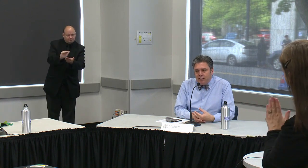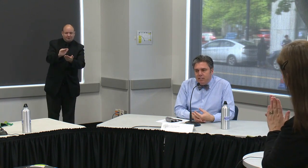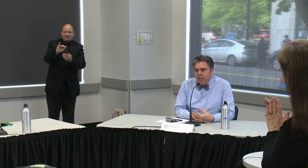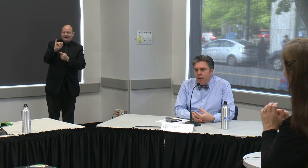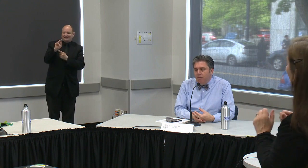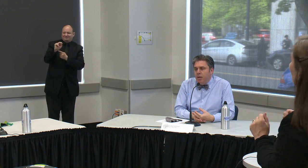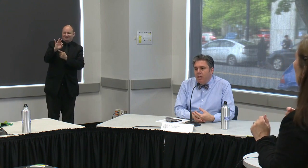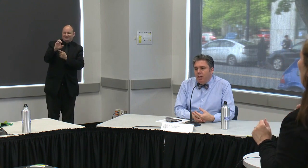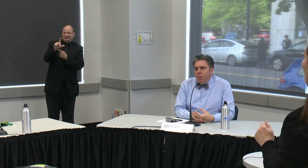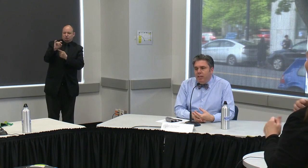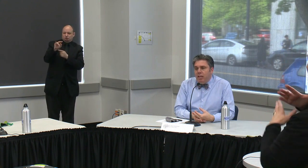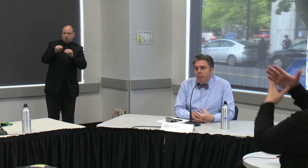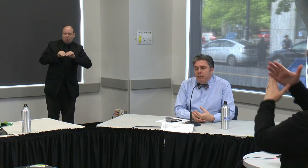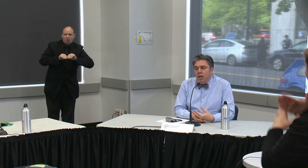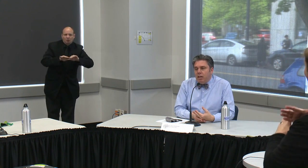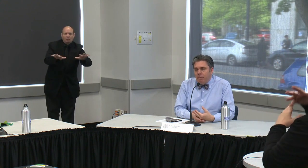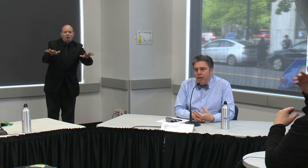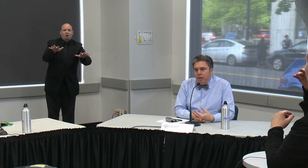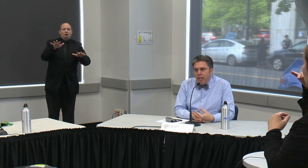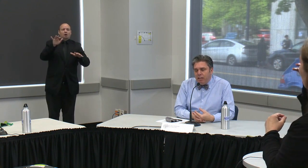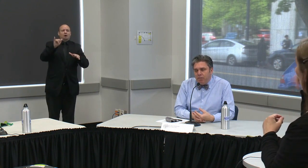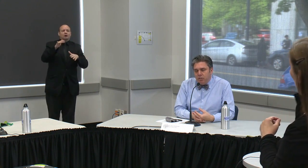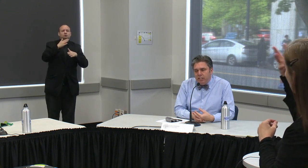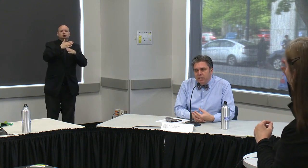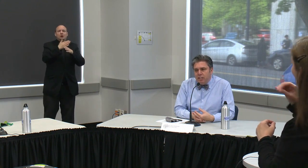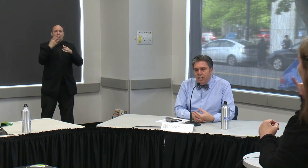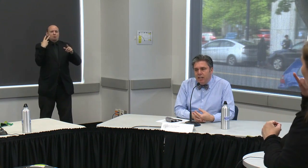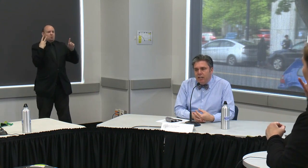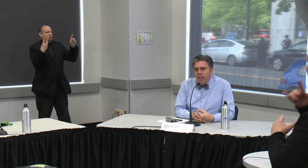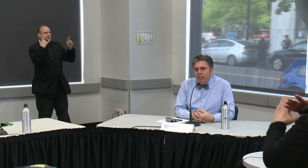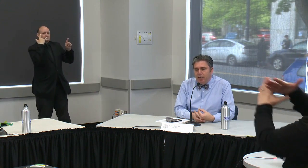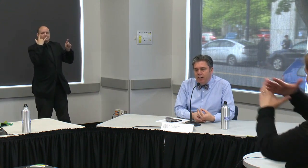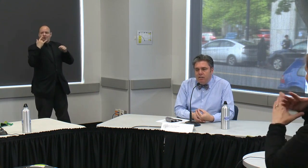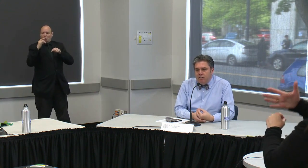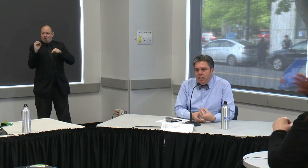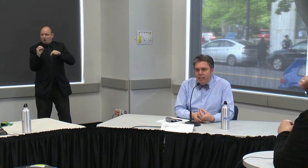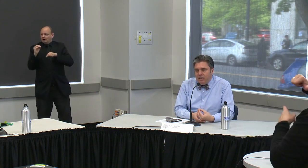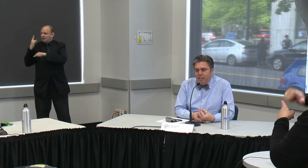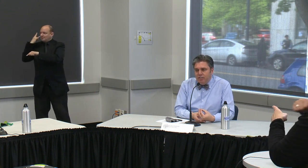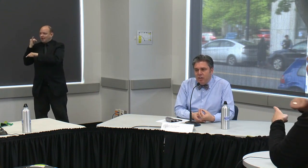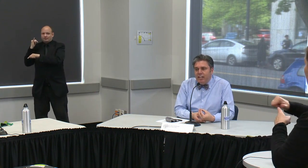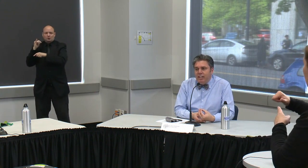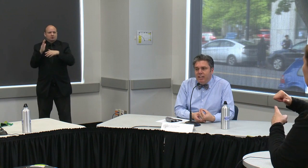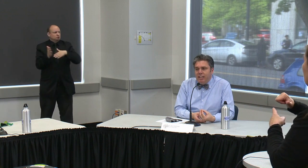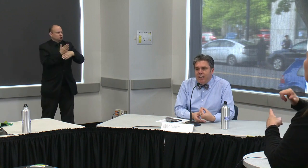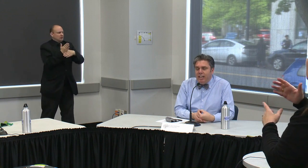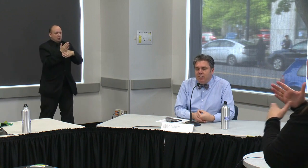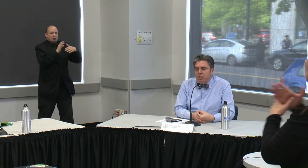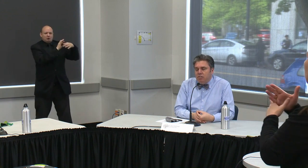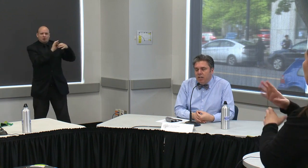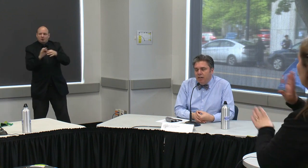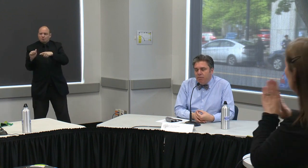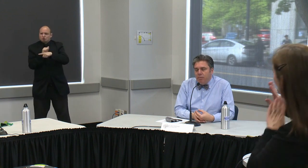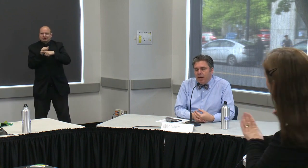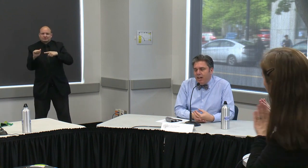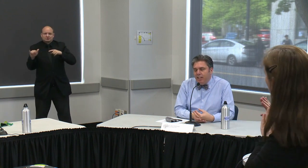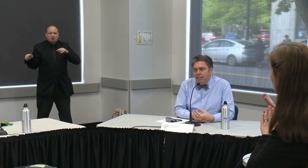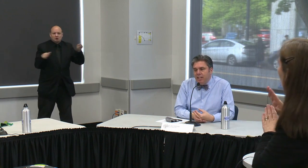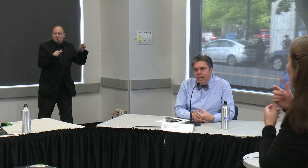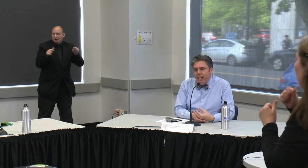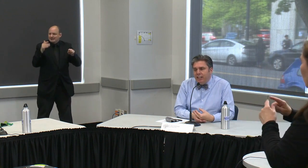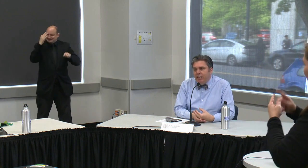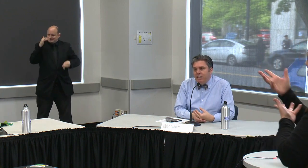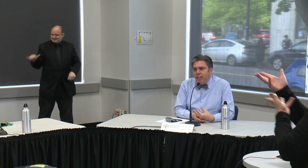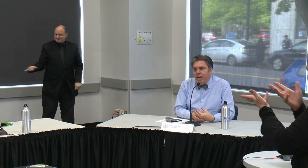practices um we we talk about kind of frustrations and and and and try and get answers um from our